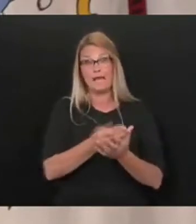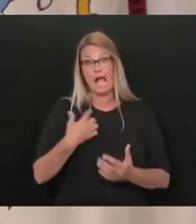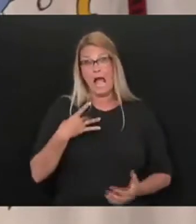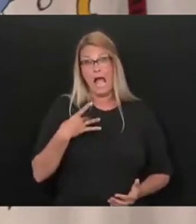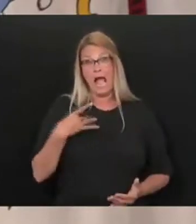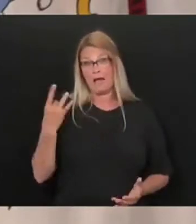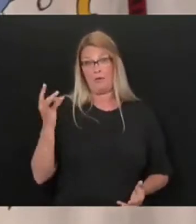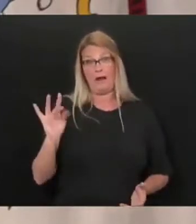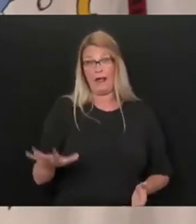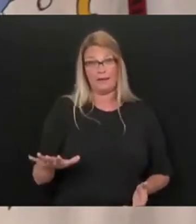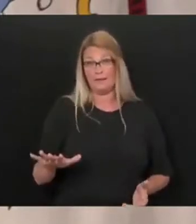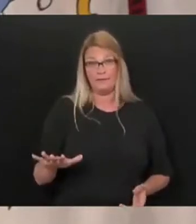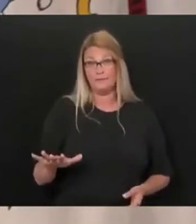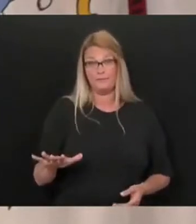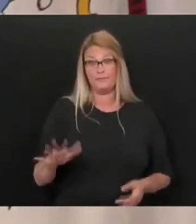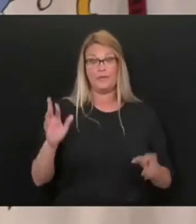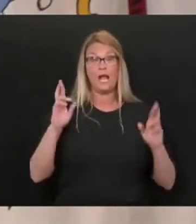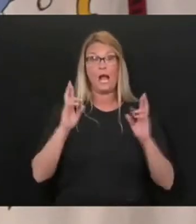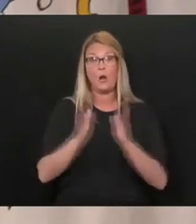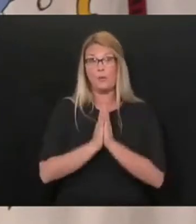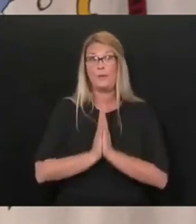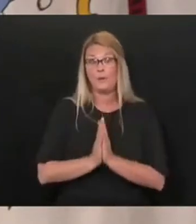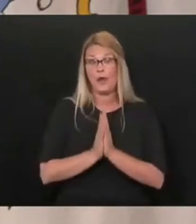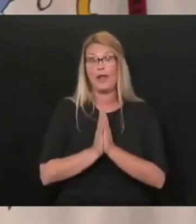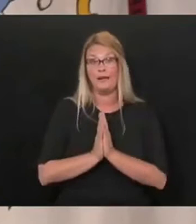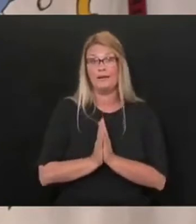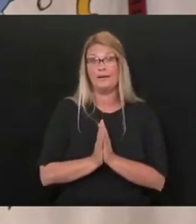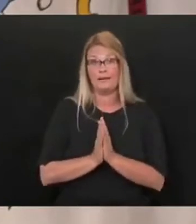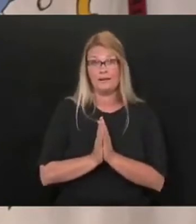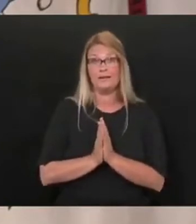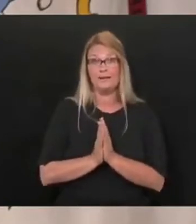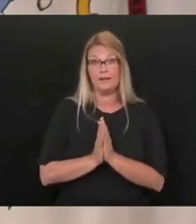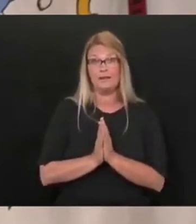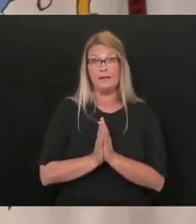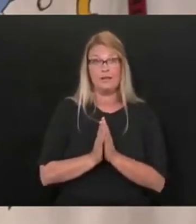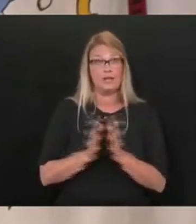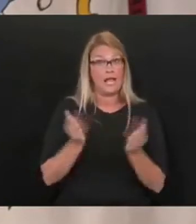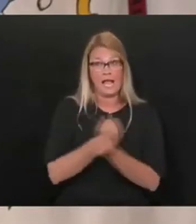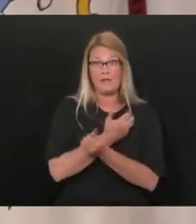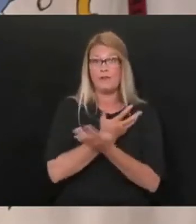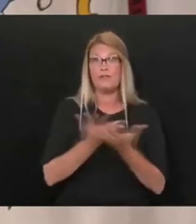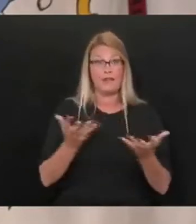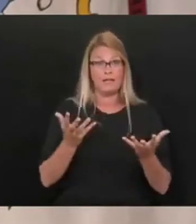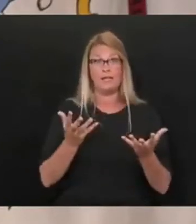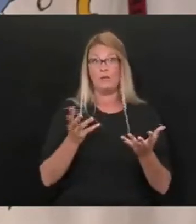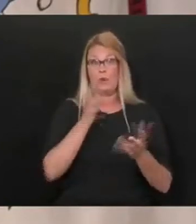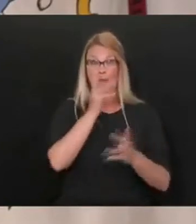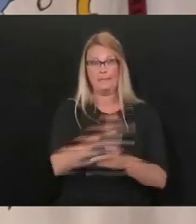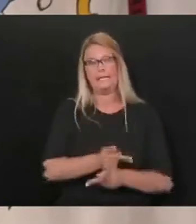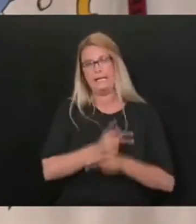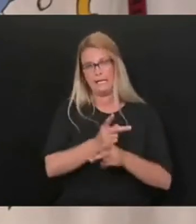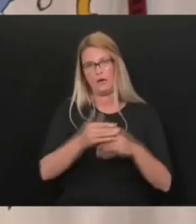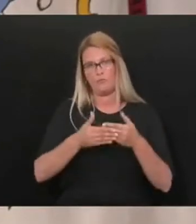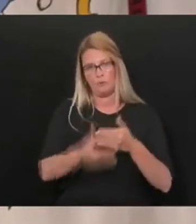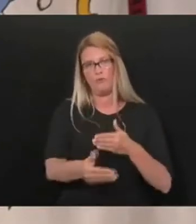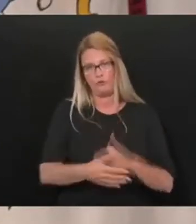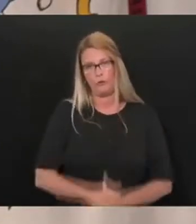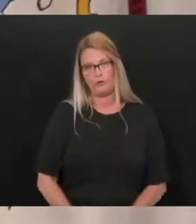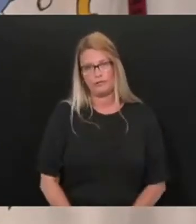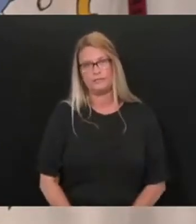I hope and pray that they'll get their deserve. And so